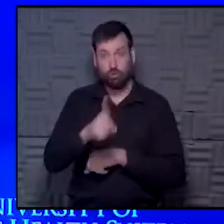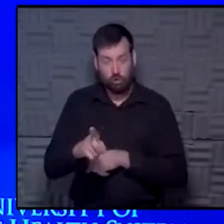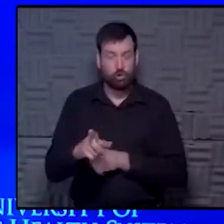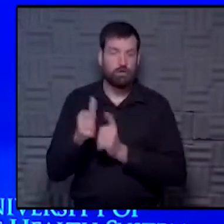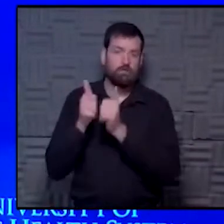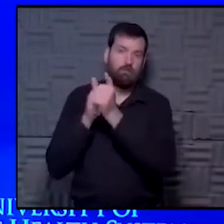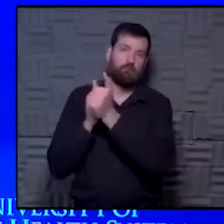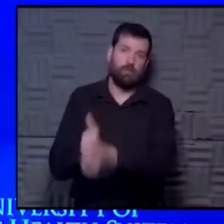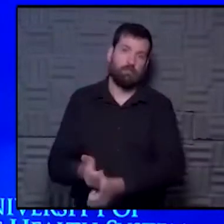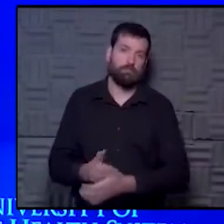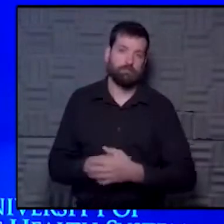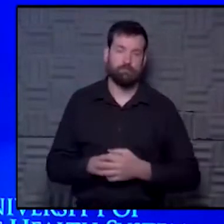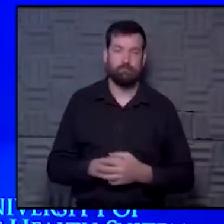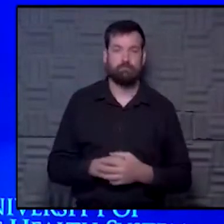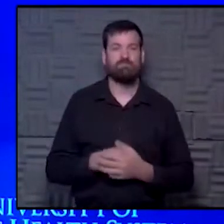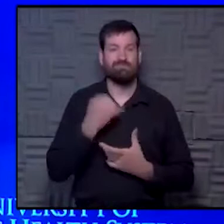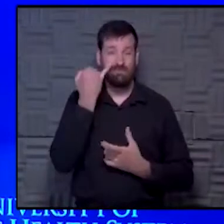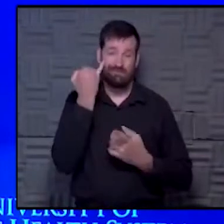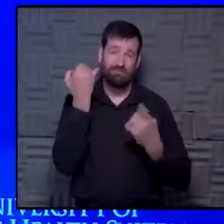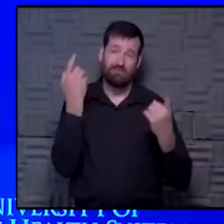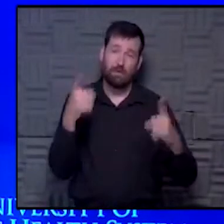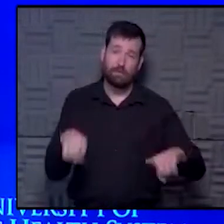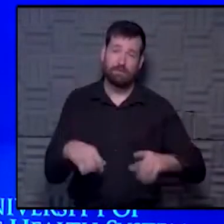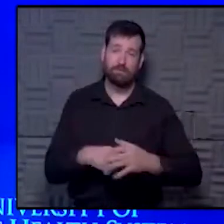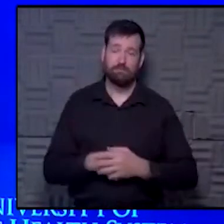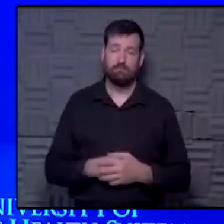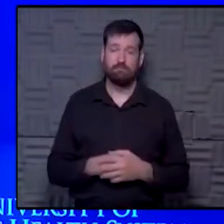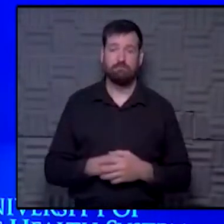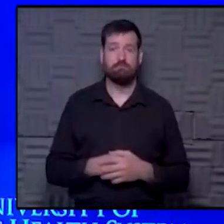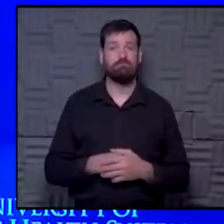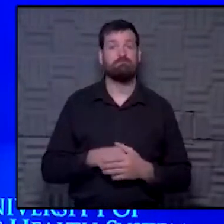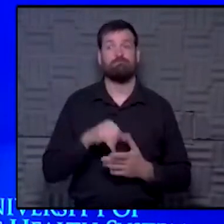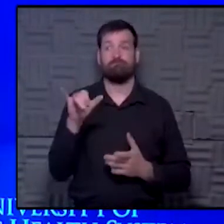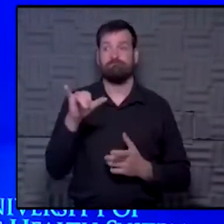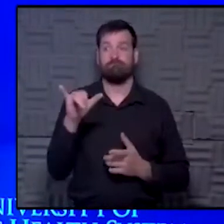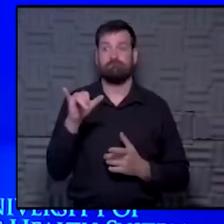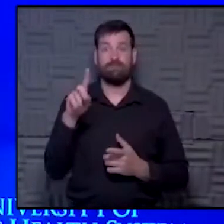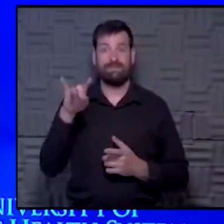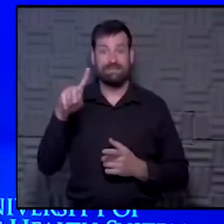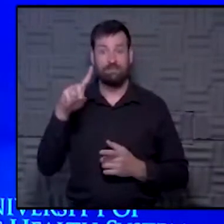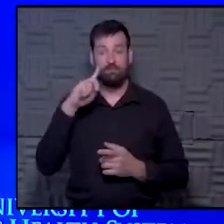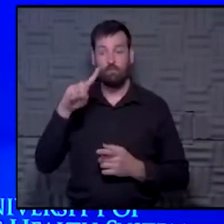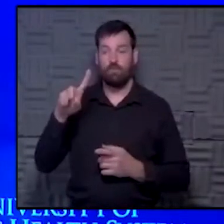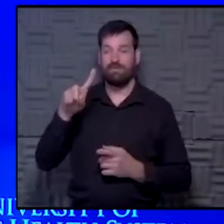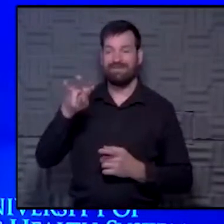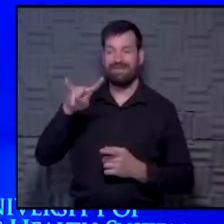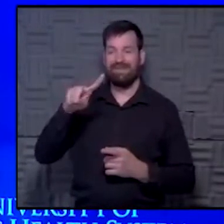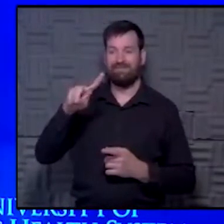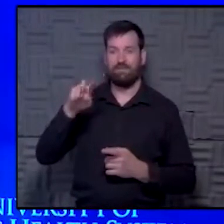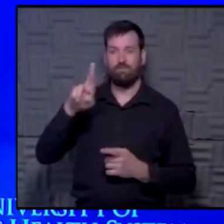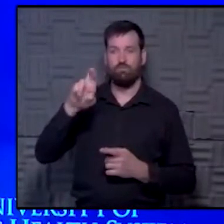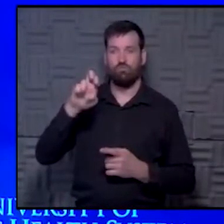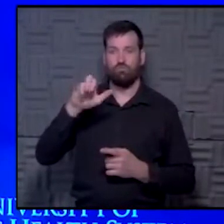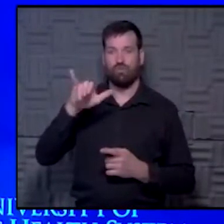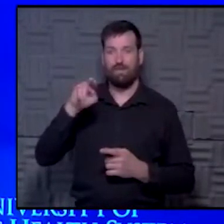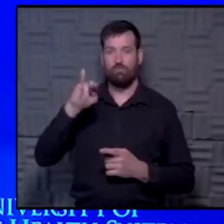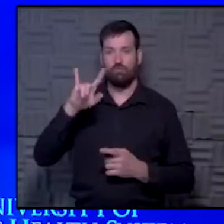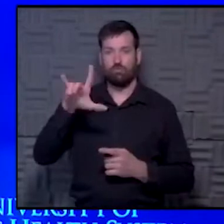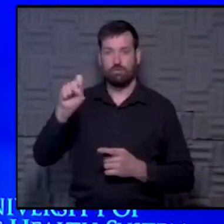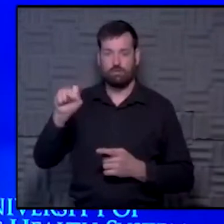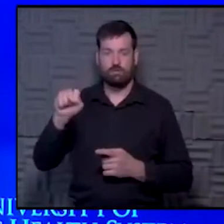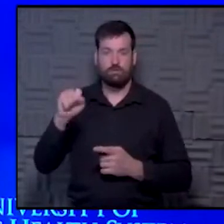wishes are carried out. If that time comes like it did unexpectedly for David Reynolds. As we say goodbye,